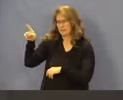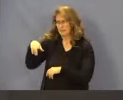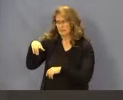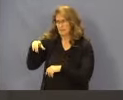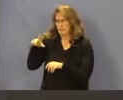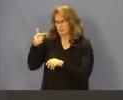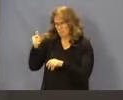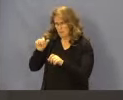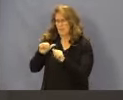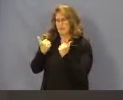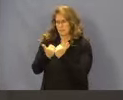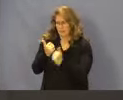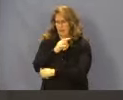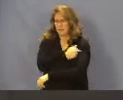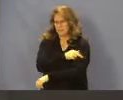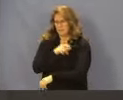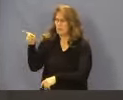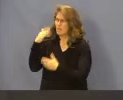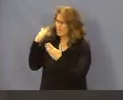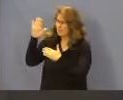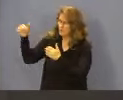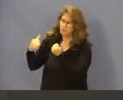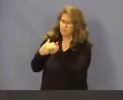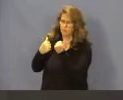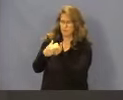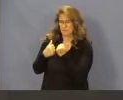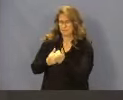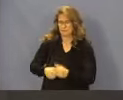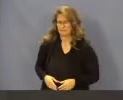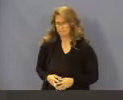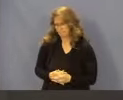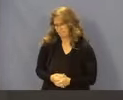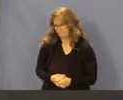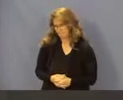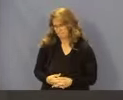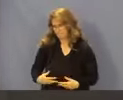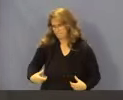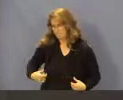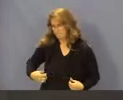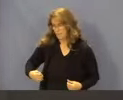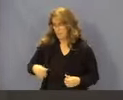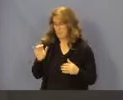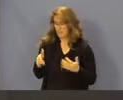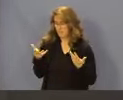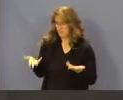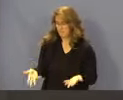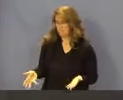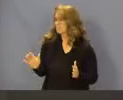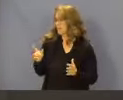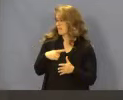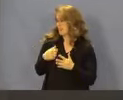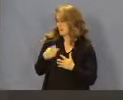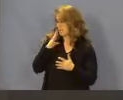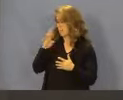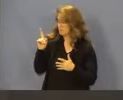changes. The department thanks President Noggle and GHA for their continued support. And with that, Mr. Chairman, I will again ask for the board's